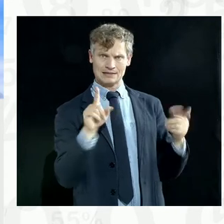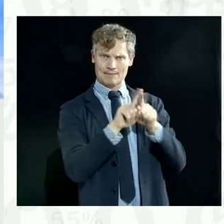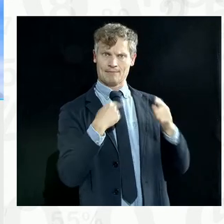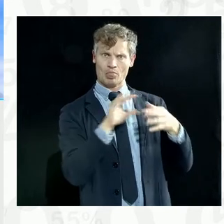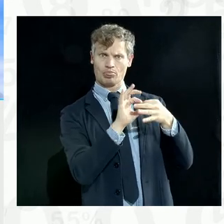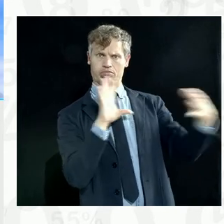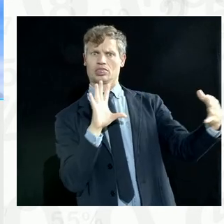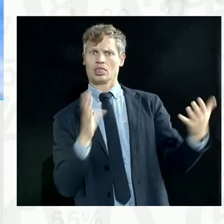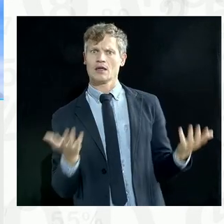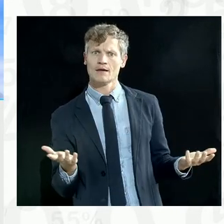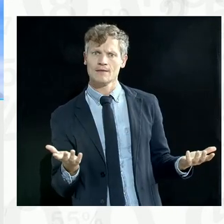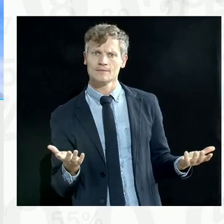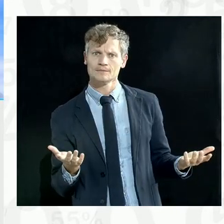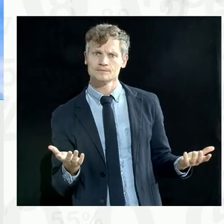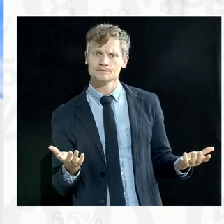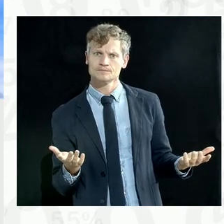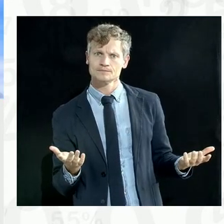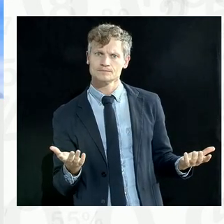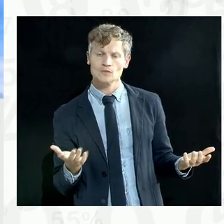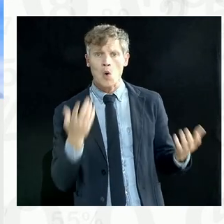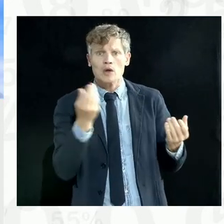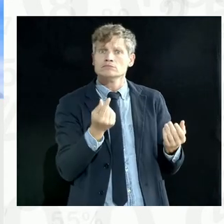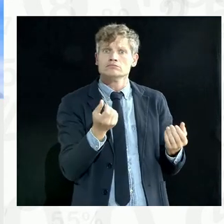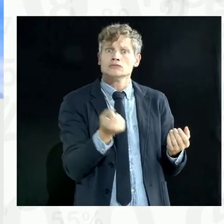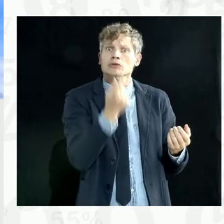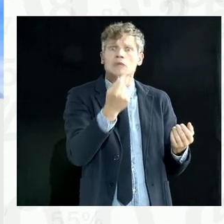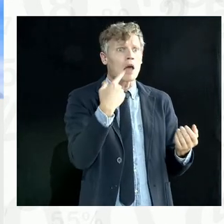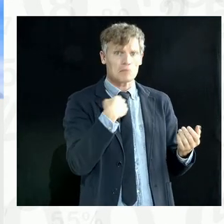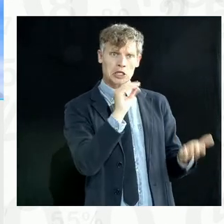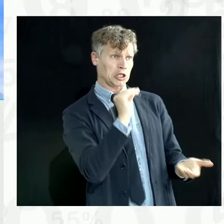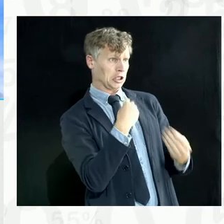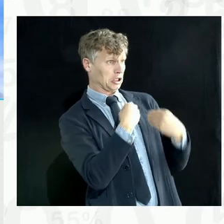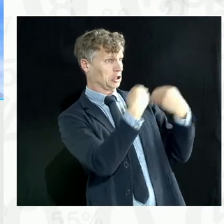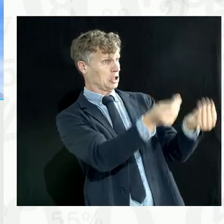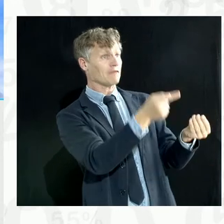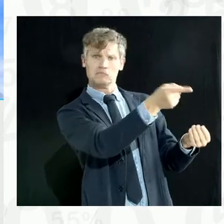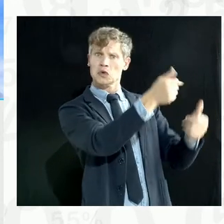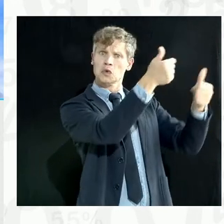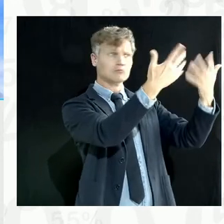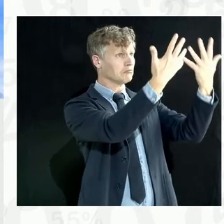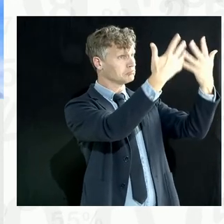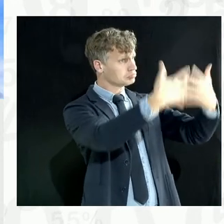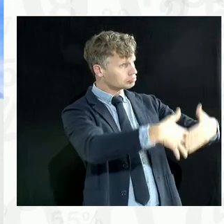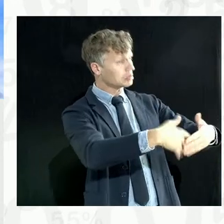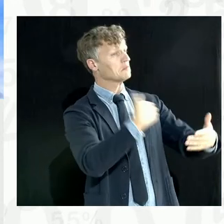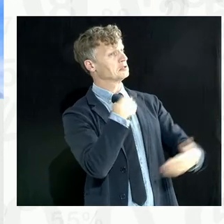properly handling the data as well. This is where we have the problem of trust. And